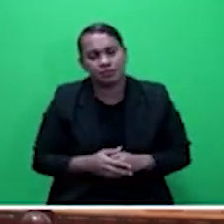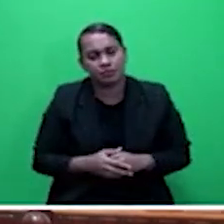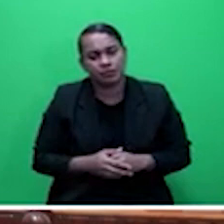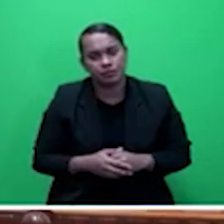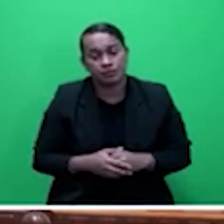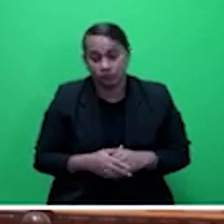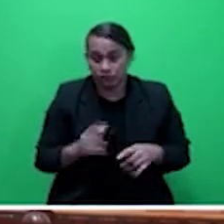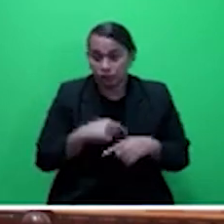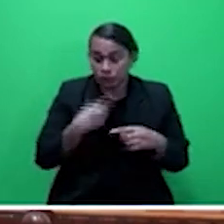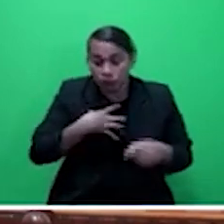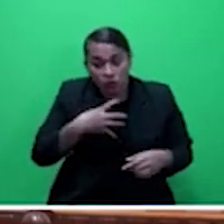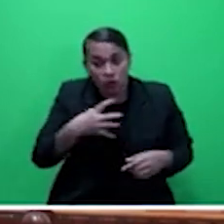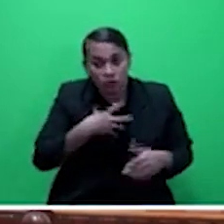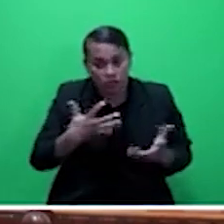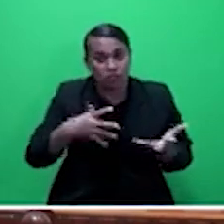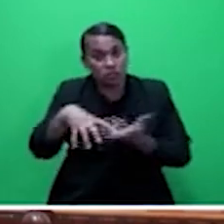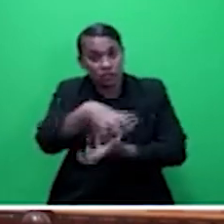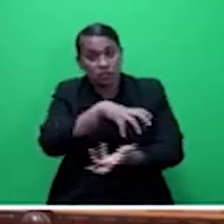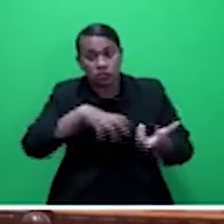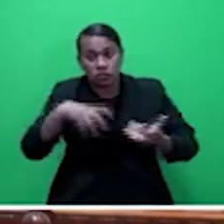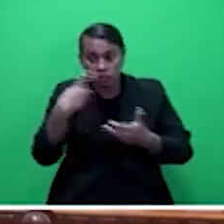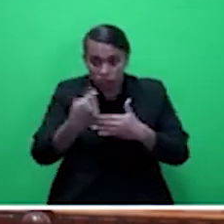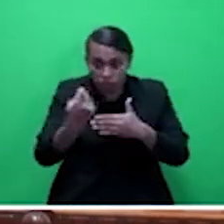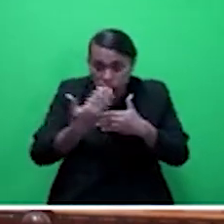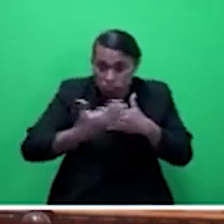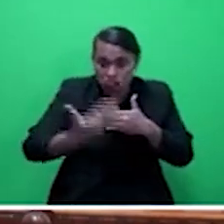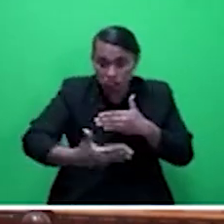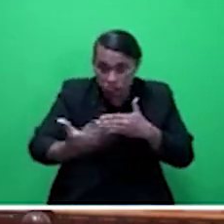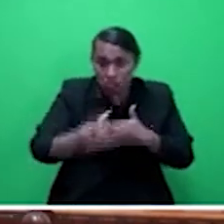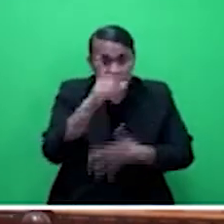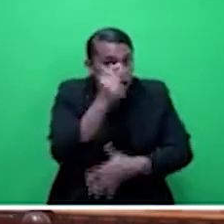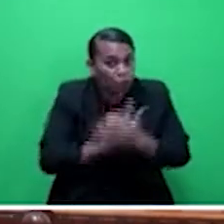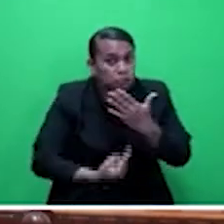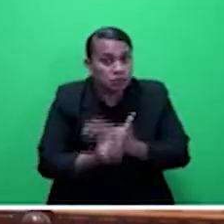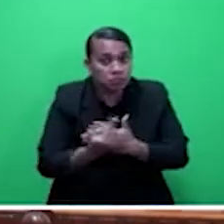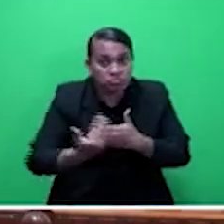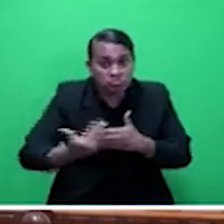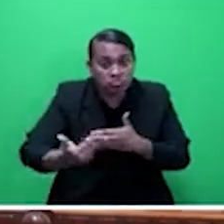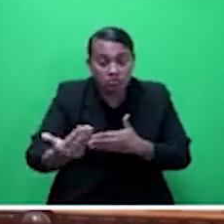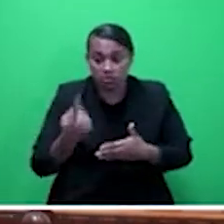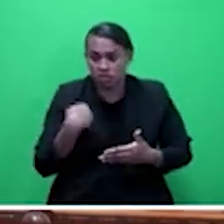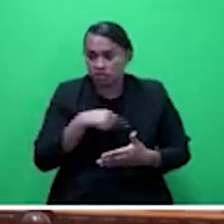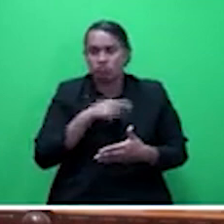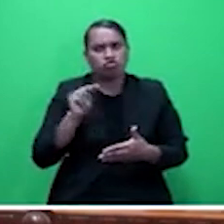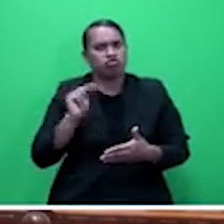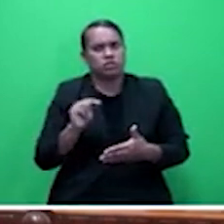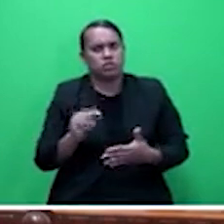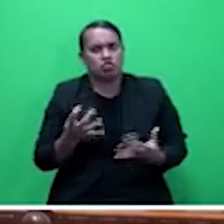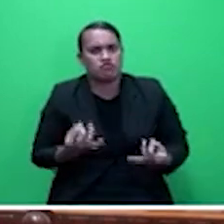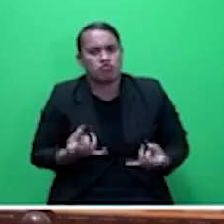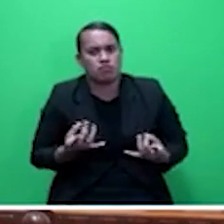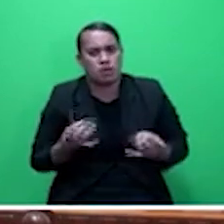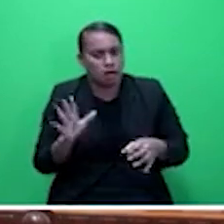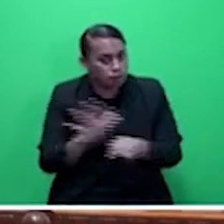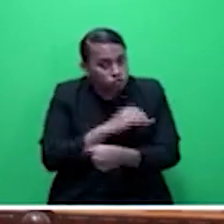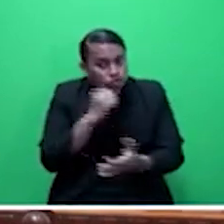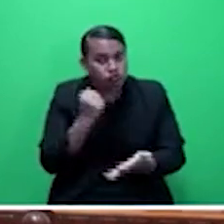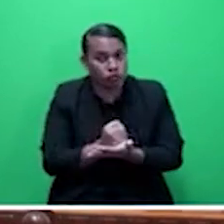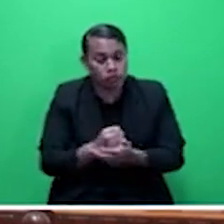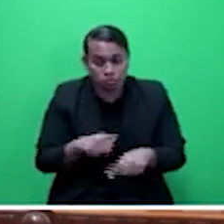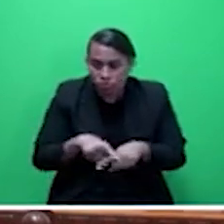So it is very important for us, honorable speaker, to make sure that every village